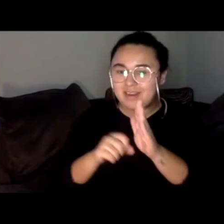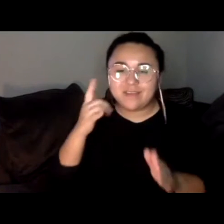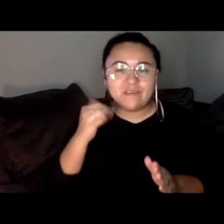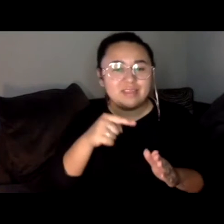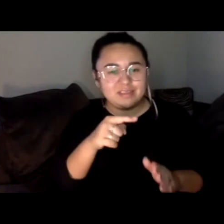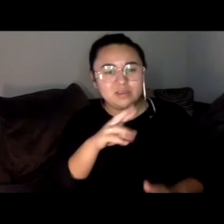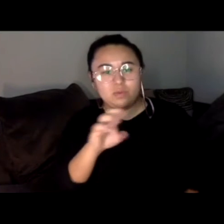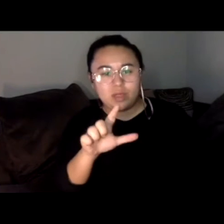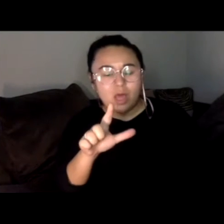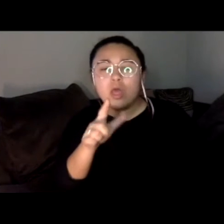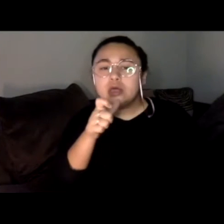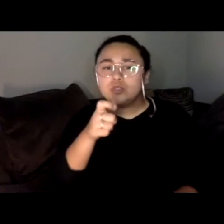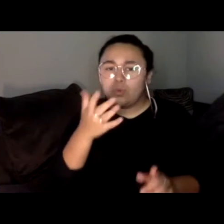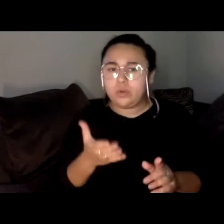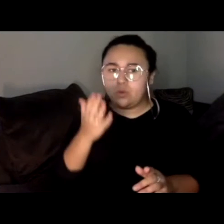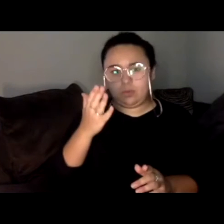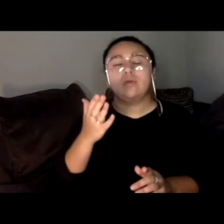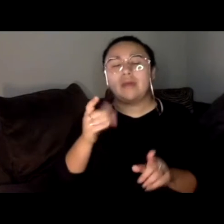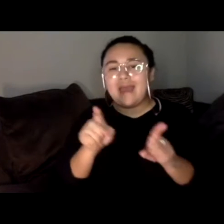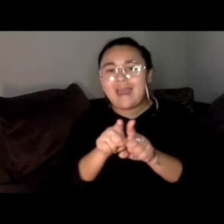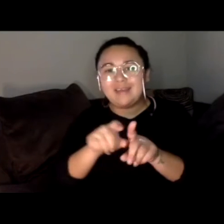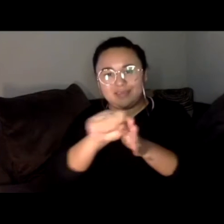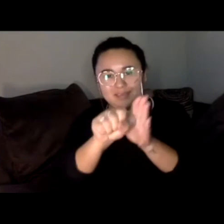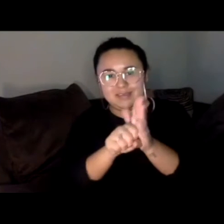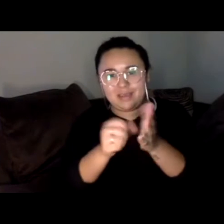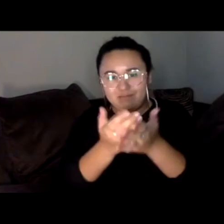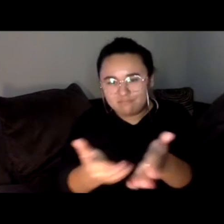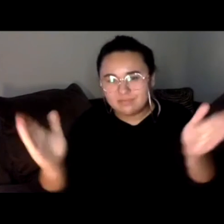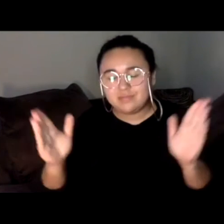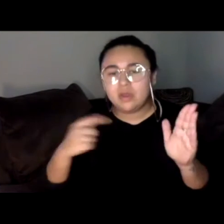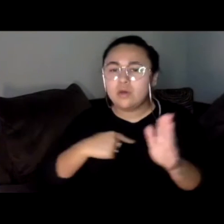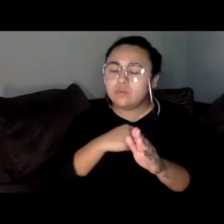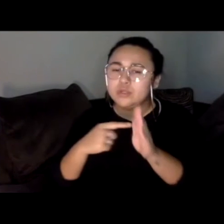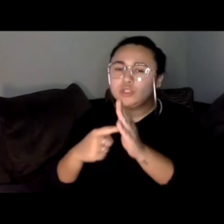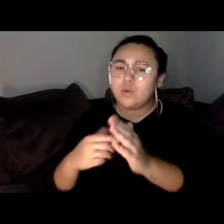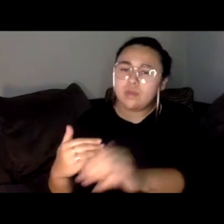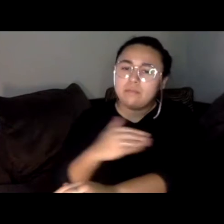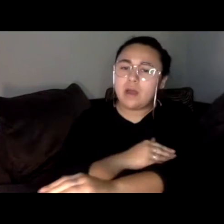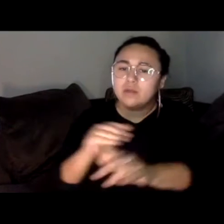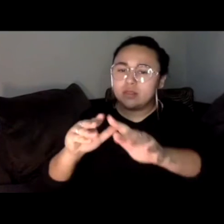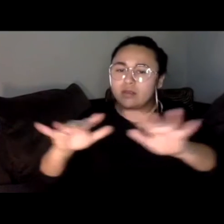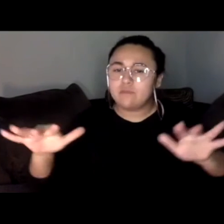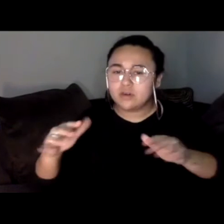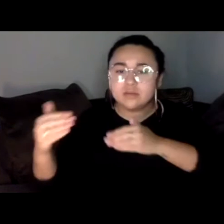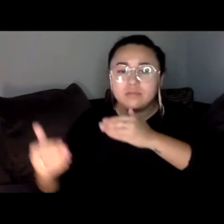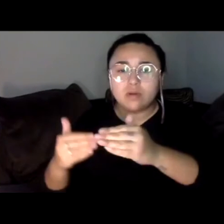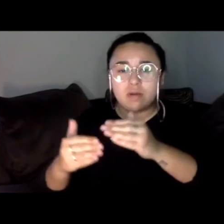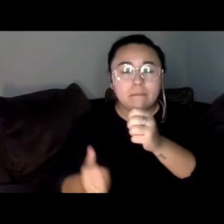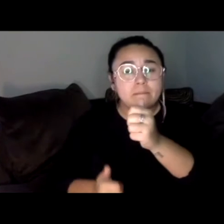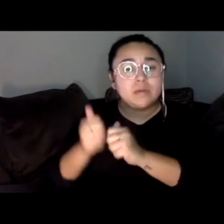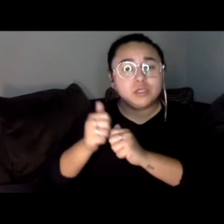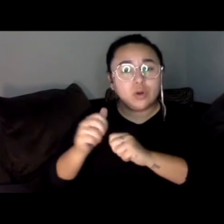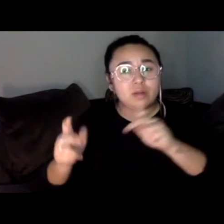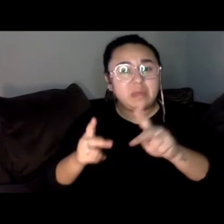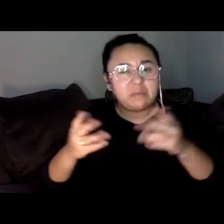as a state, and it's important for us to demonstrate the power of our diverse and progressive majority here in California. We have